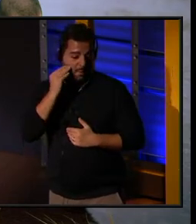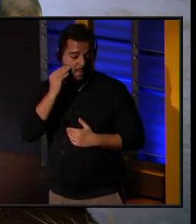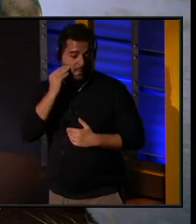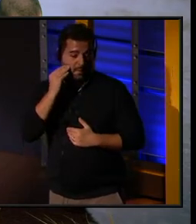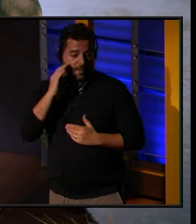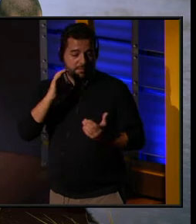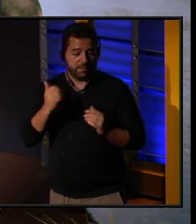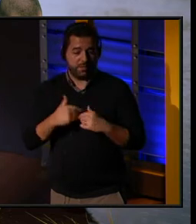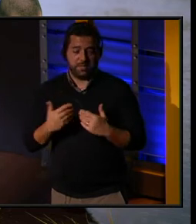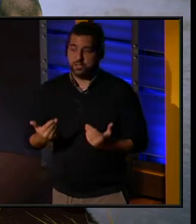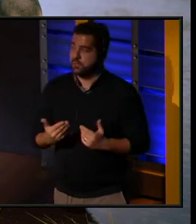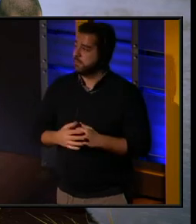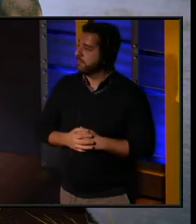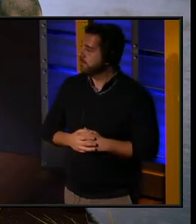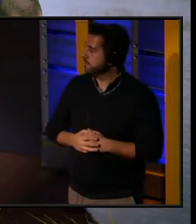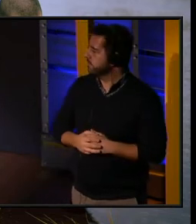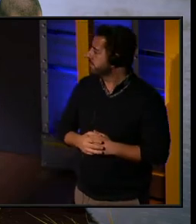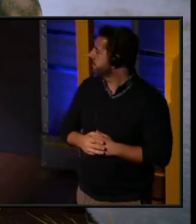am here.